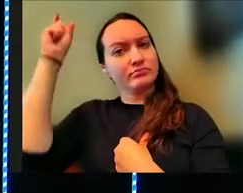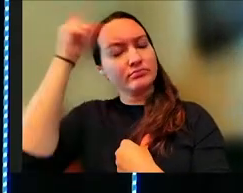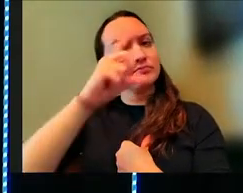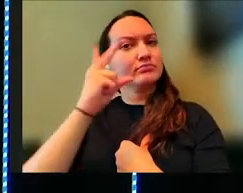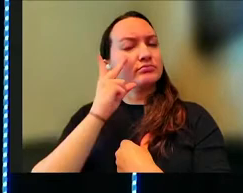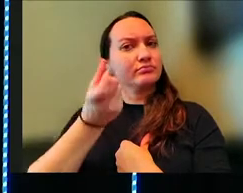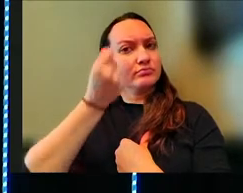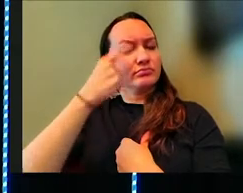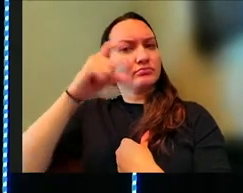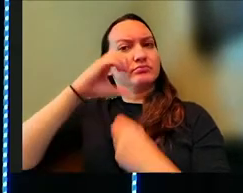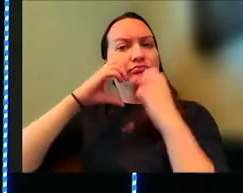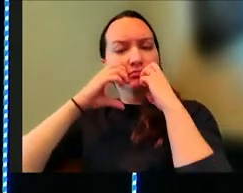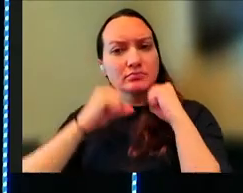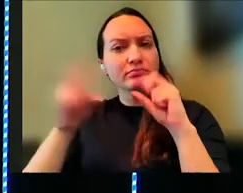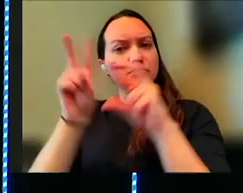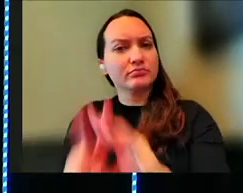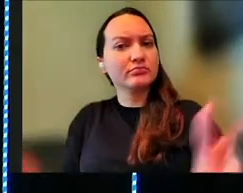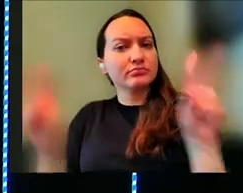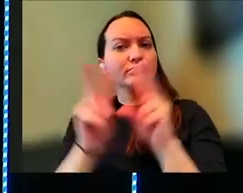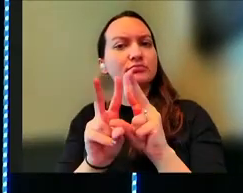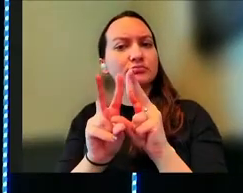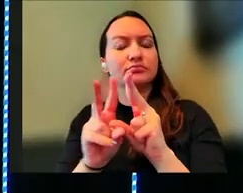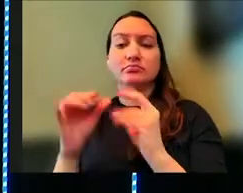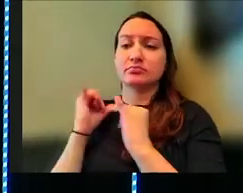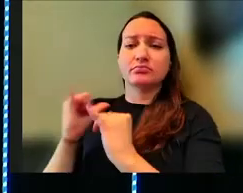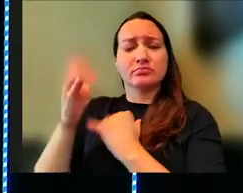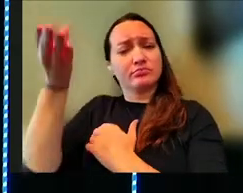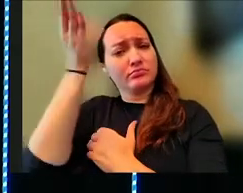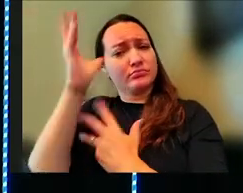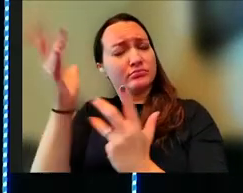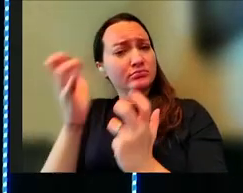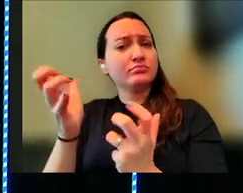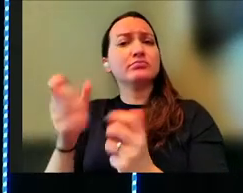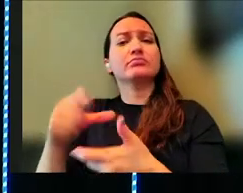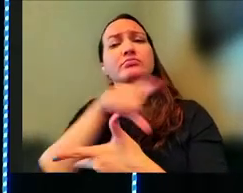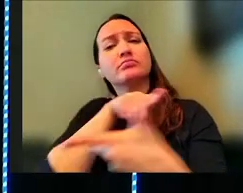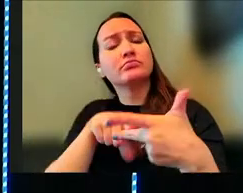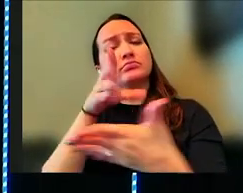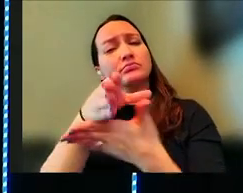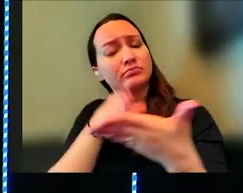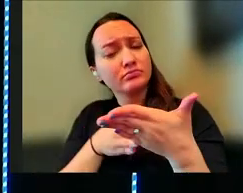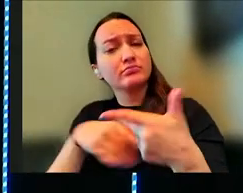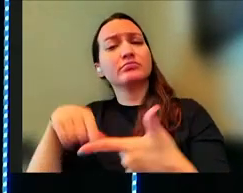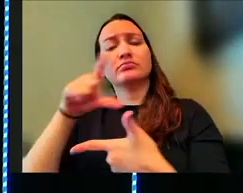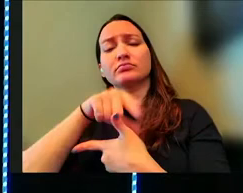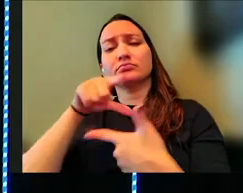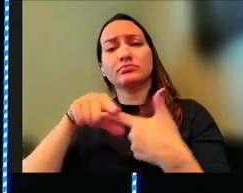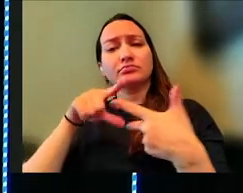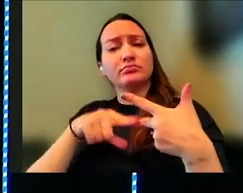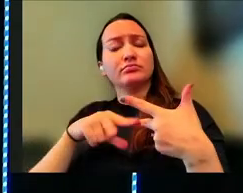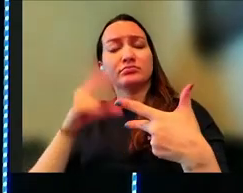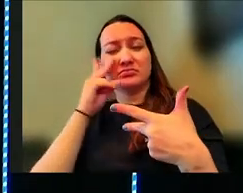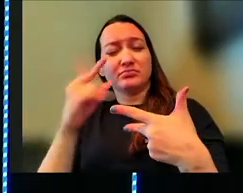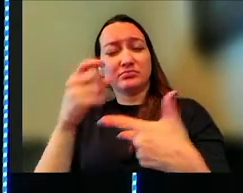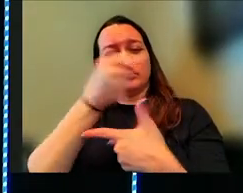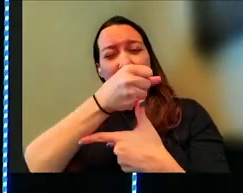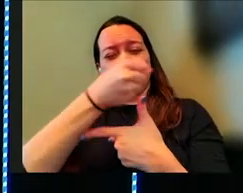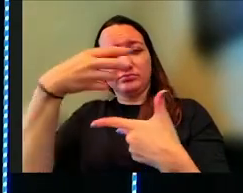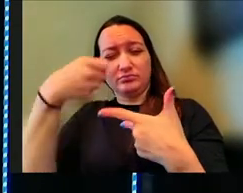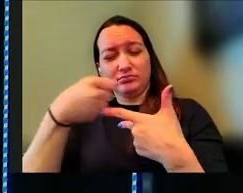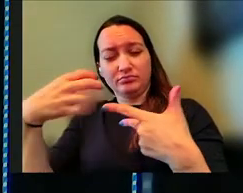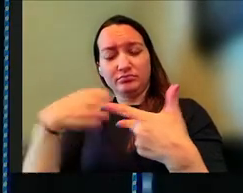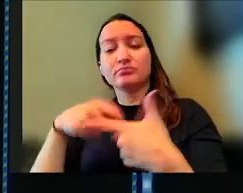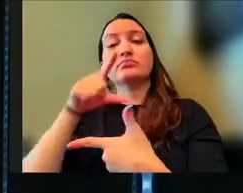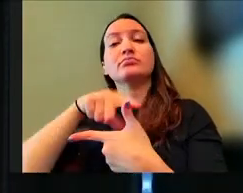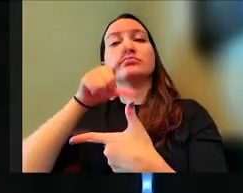Solomon did and like God wants us to. So three different attributes of wisdom, okay? We're going to look at these three things. We're going say wisdom